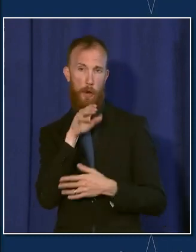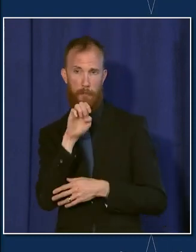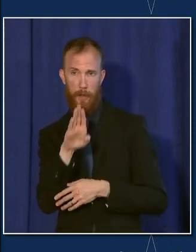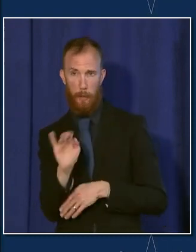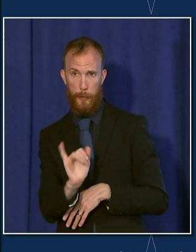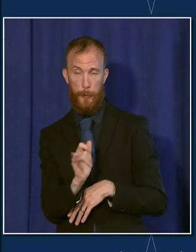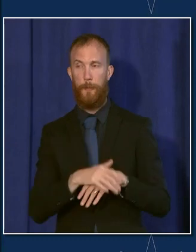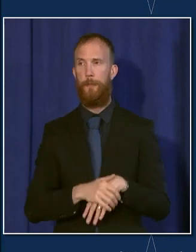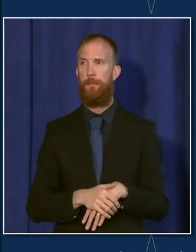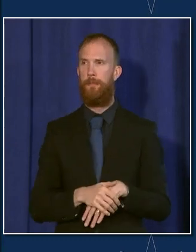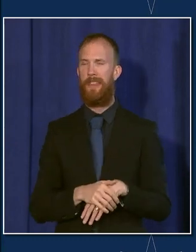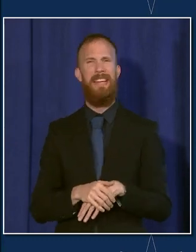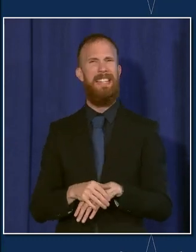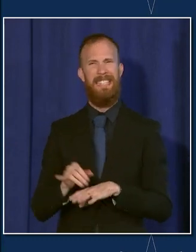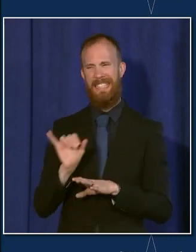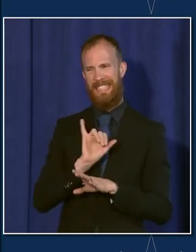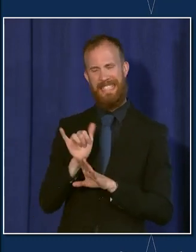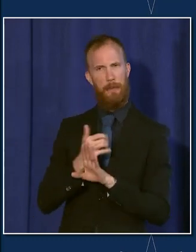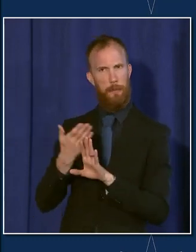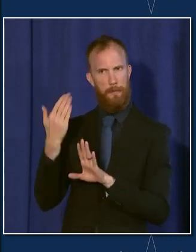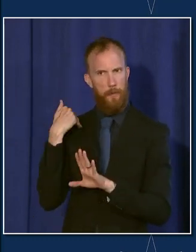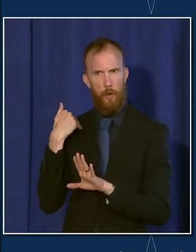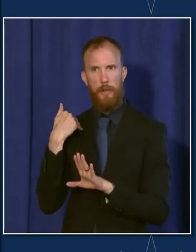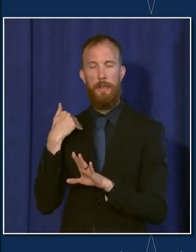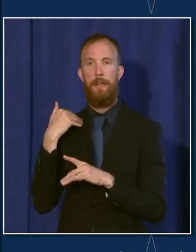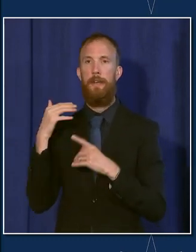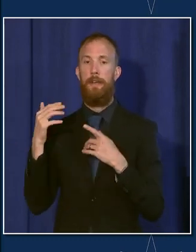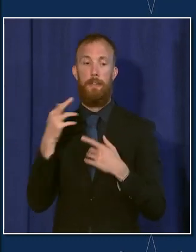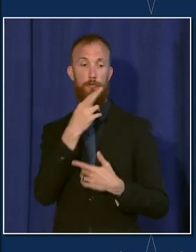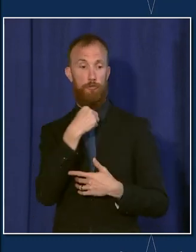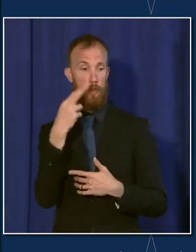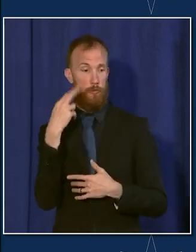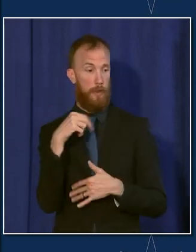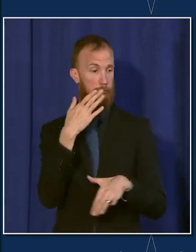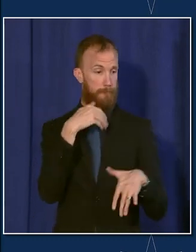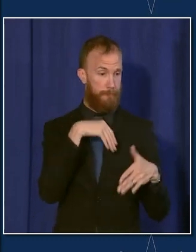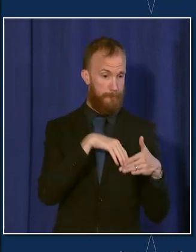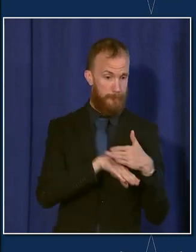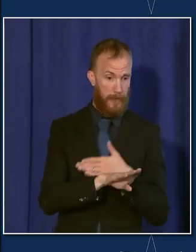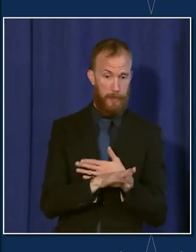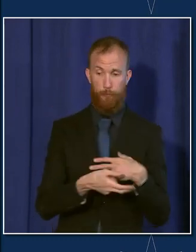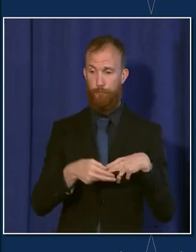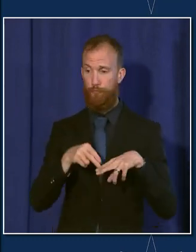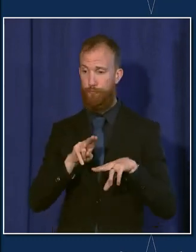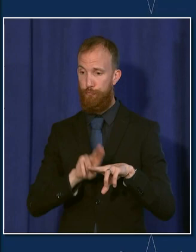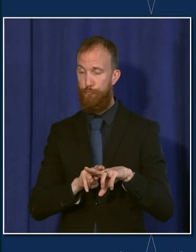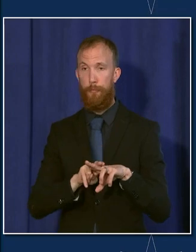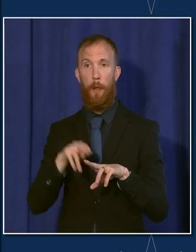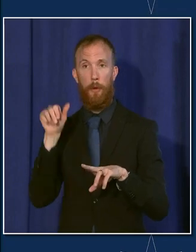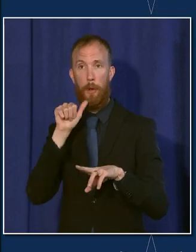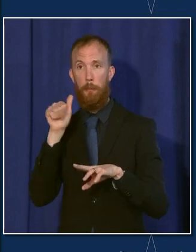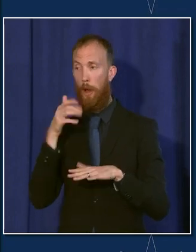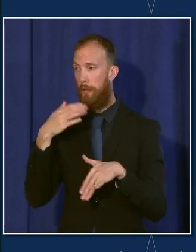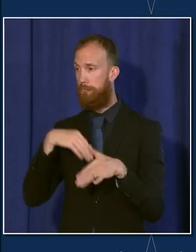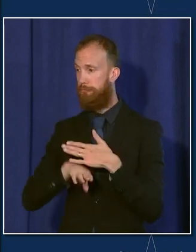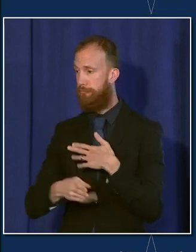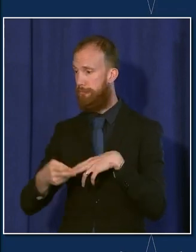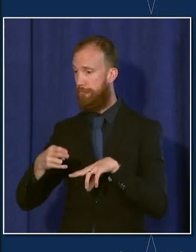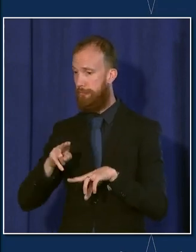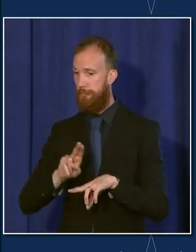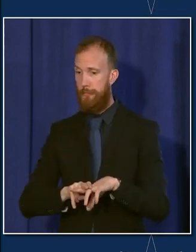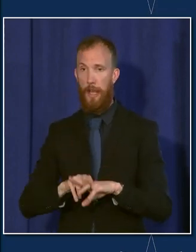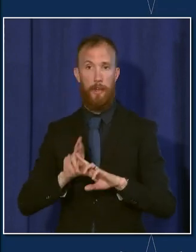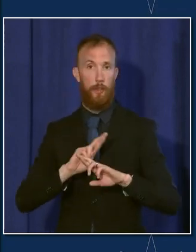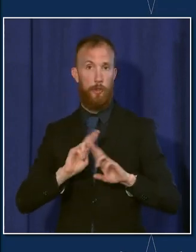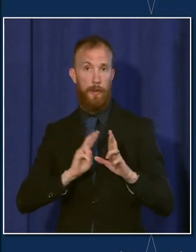mandates, masks can be removed at restaurants, bars and other eating and drinking establishments by patrons